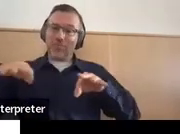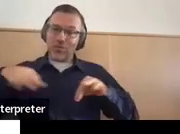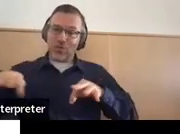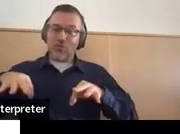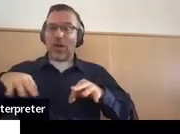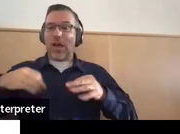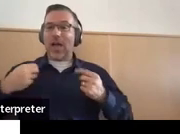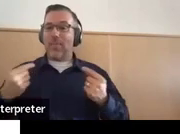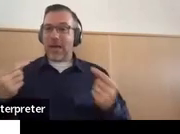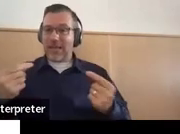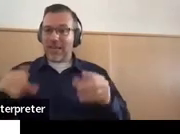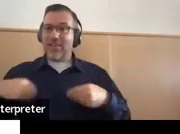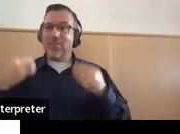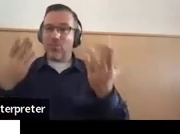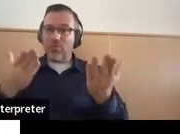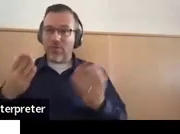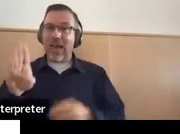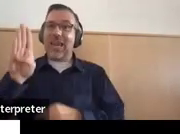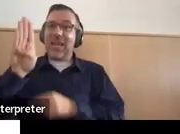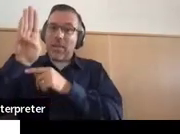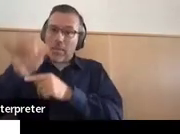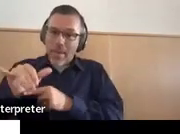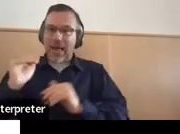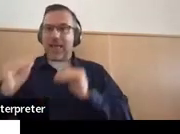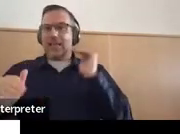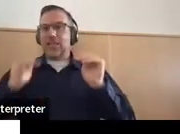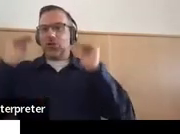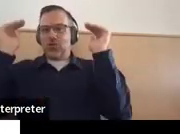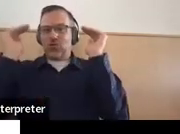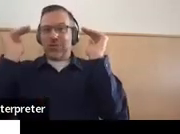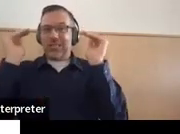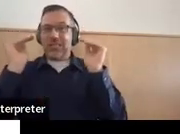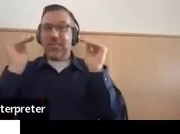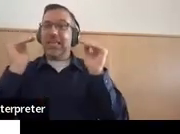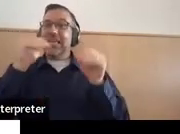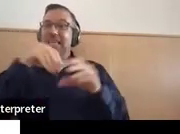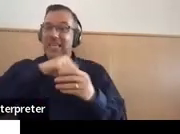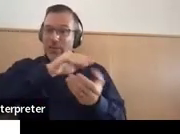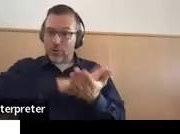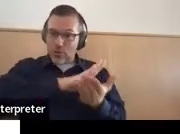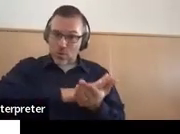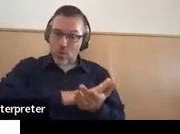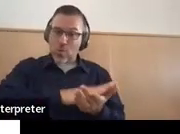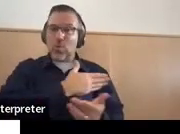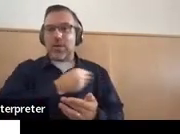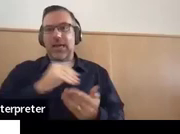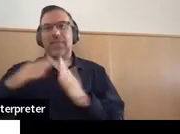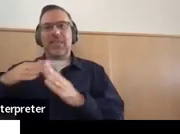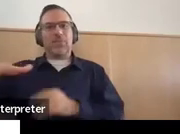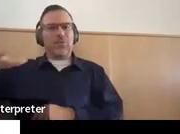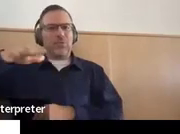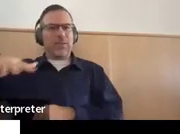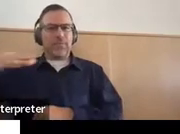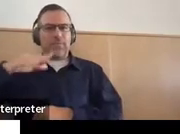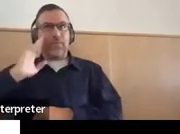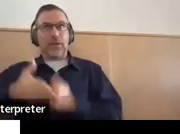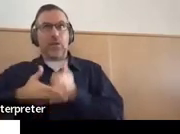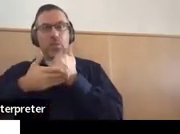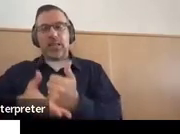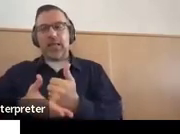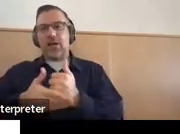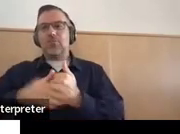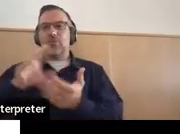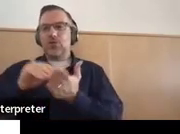the adults in the school and in the community that will enable and promote the child's progress towards meeting